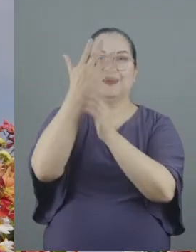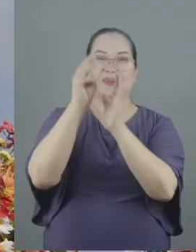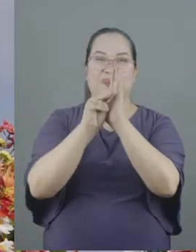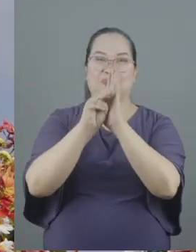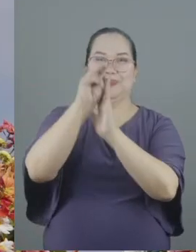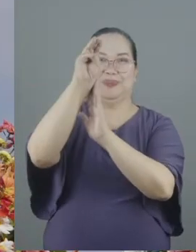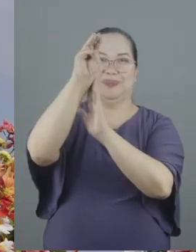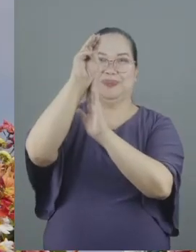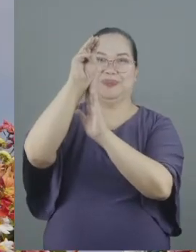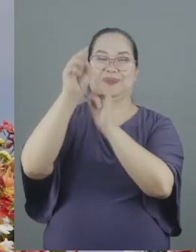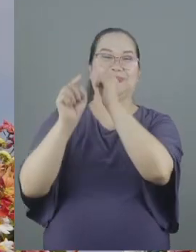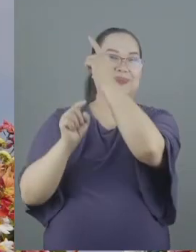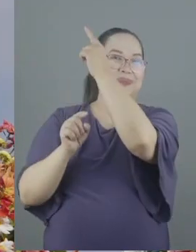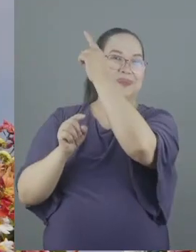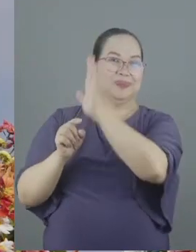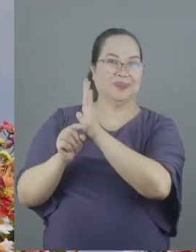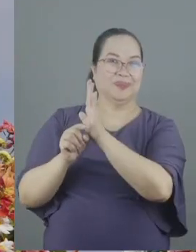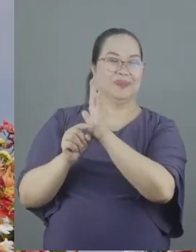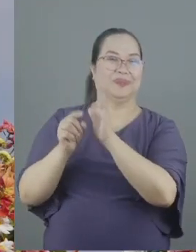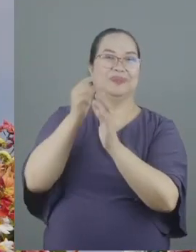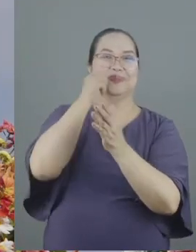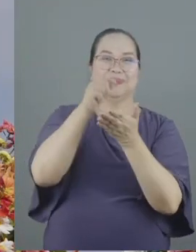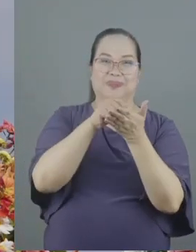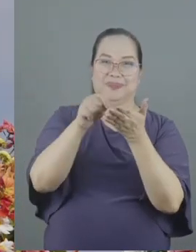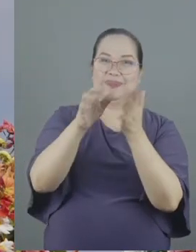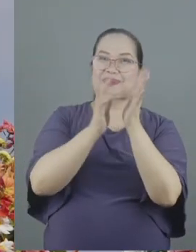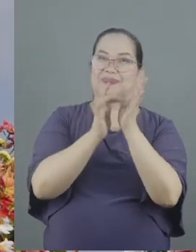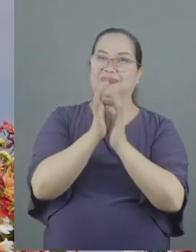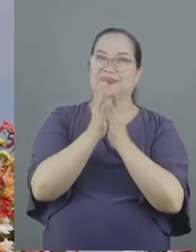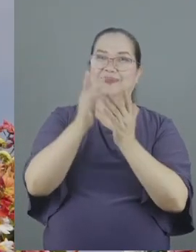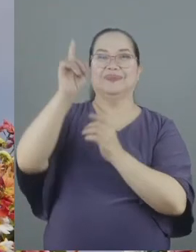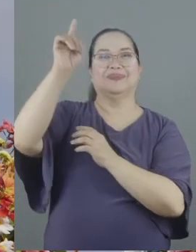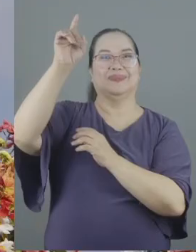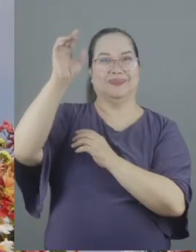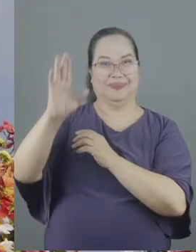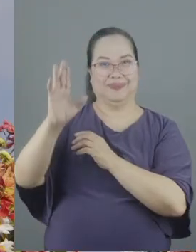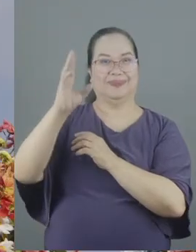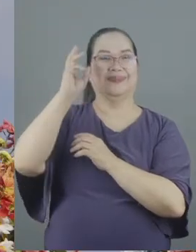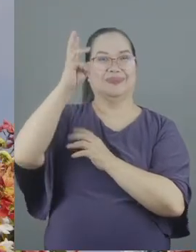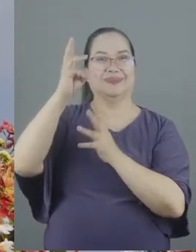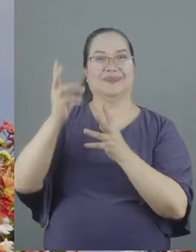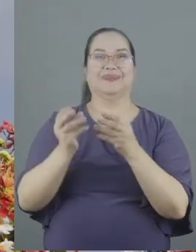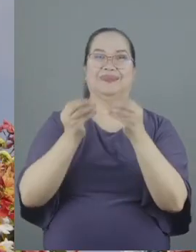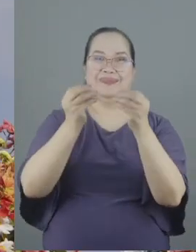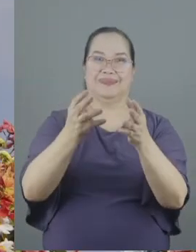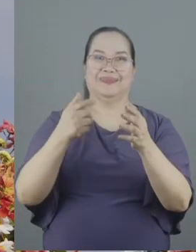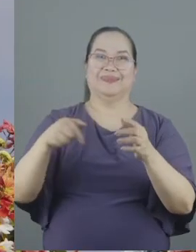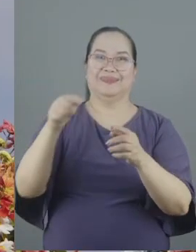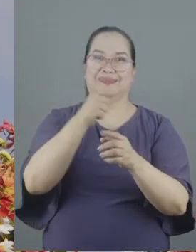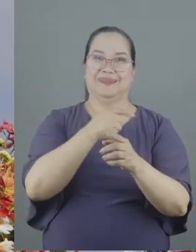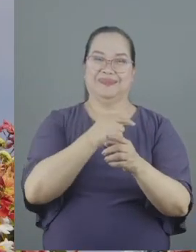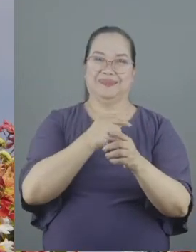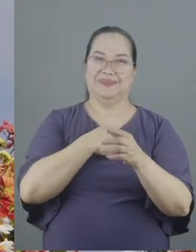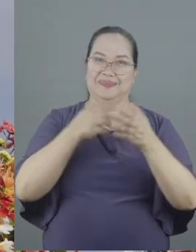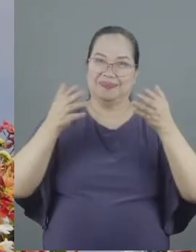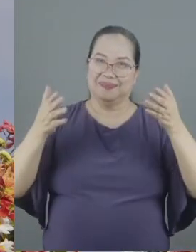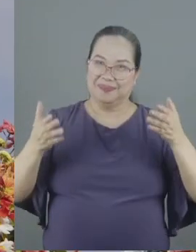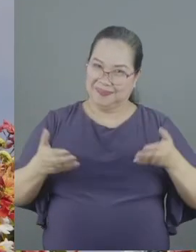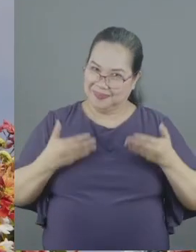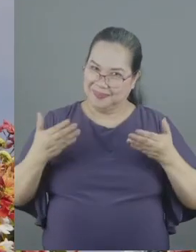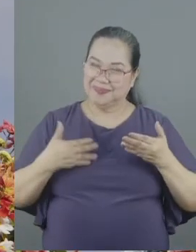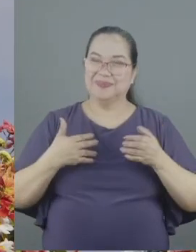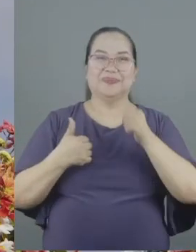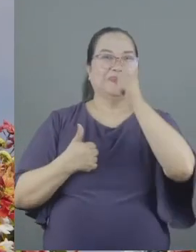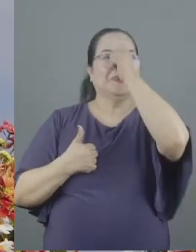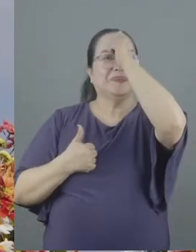it it is God who wrote the scriptures it is he who will grant us encouragement and endurance